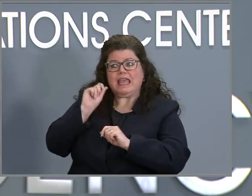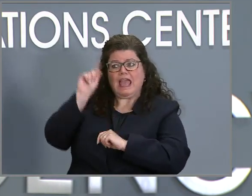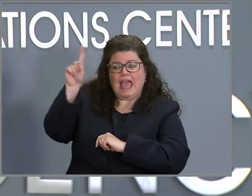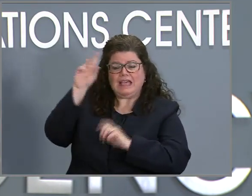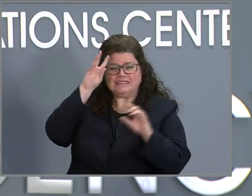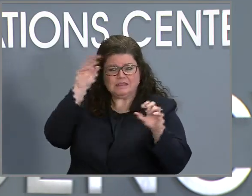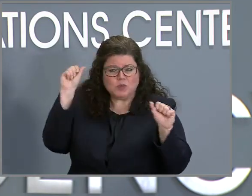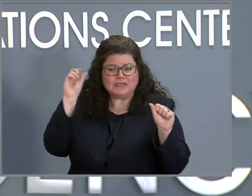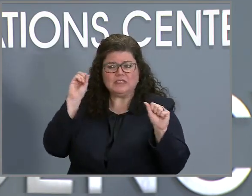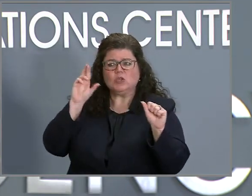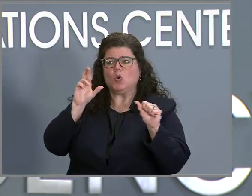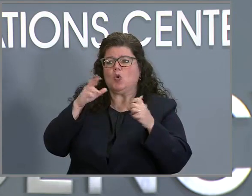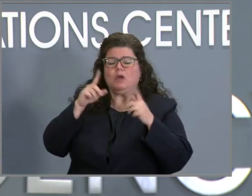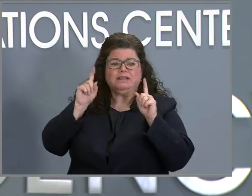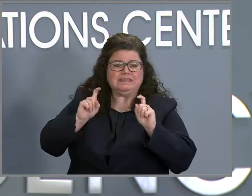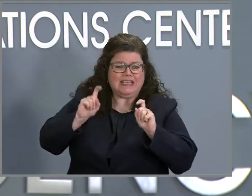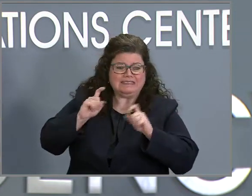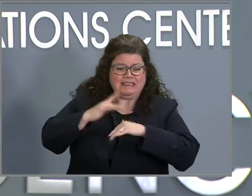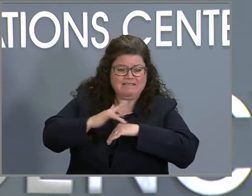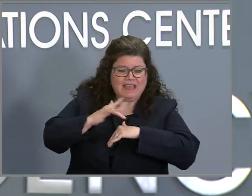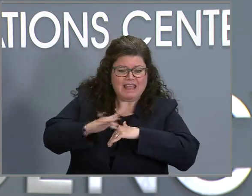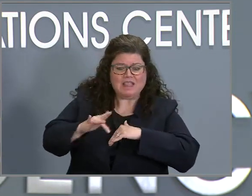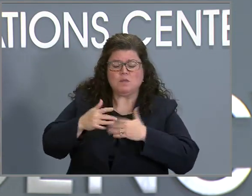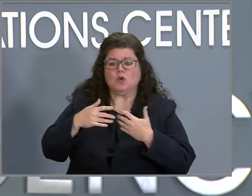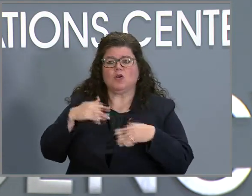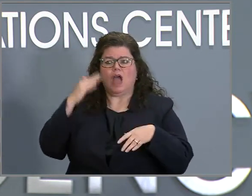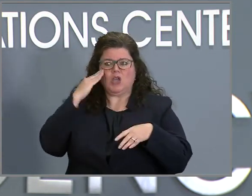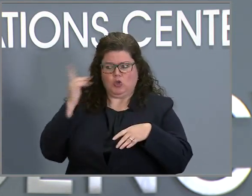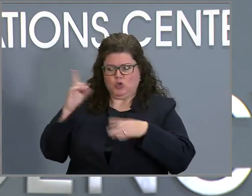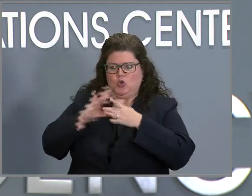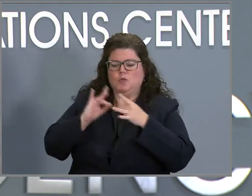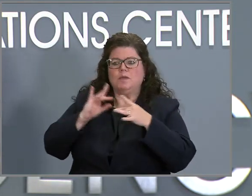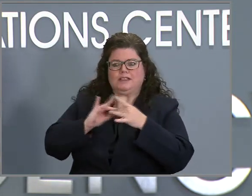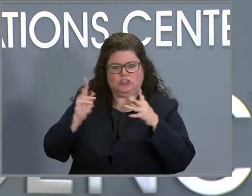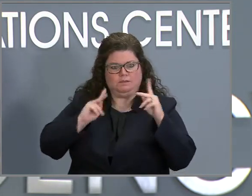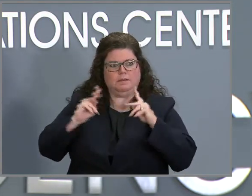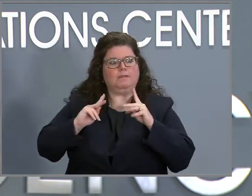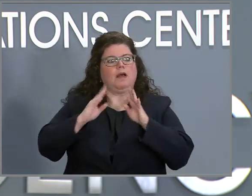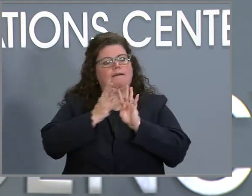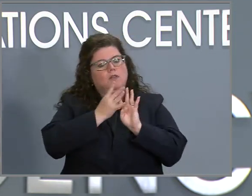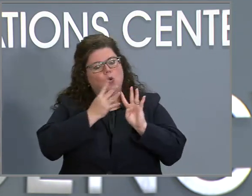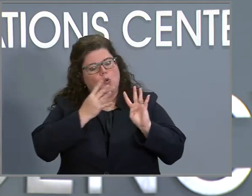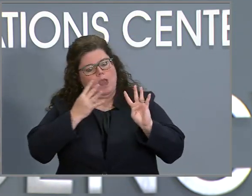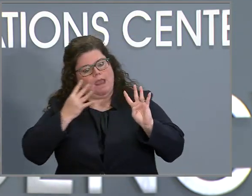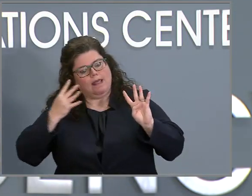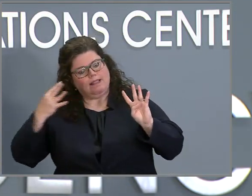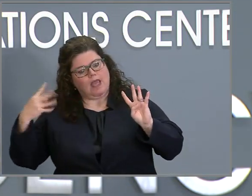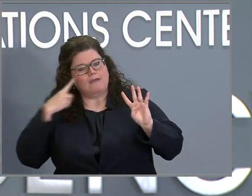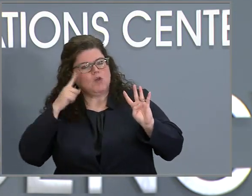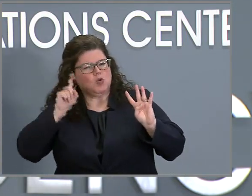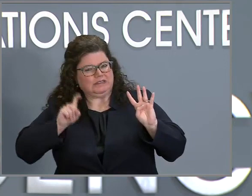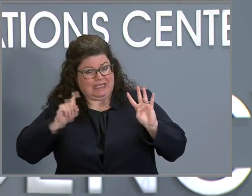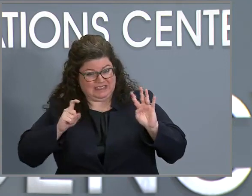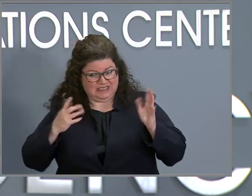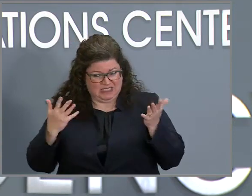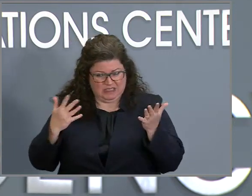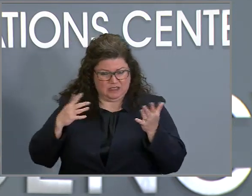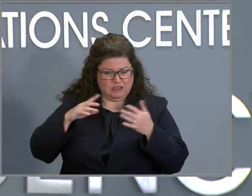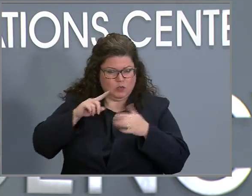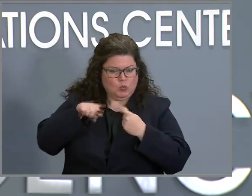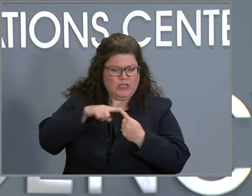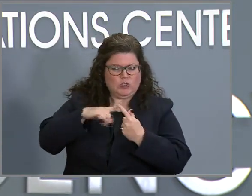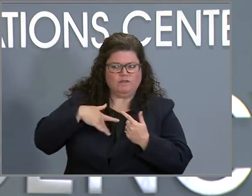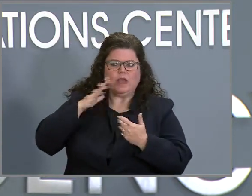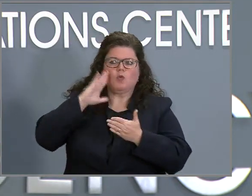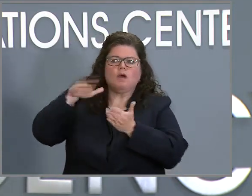at, you said a few weeks of people that are waiting in these long lines this week? When can they expect that to change as far as the testing supply